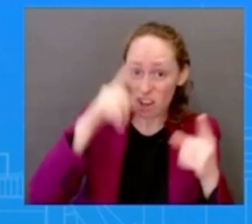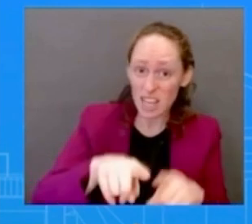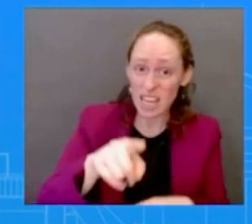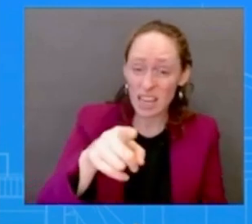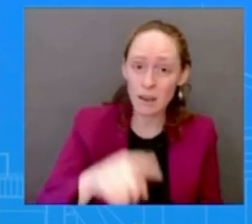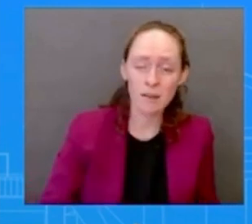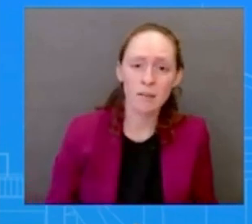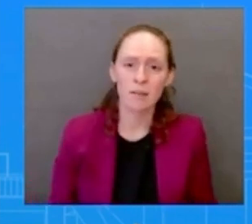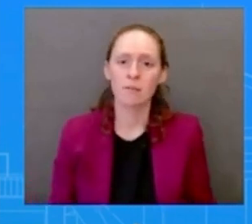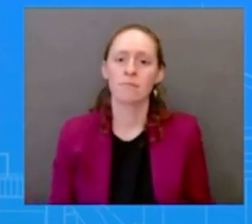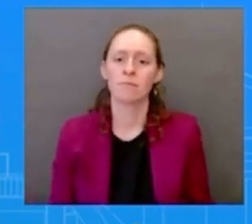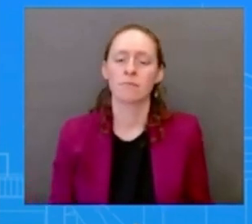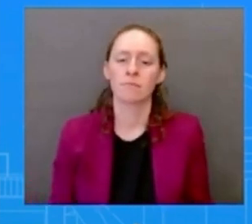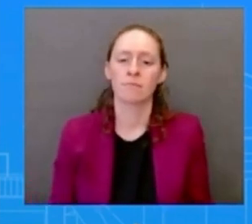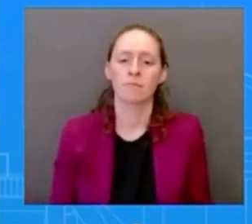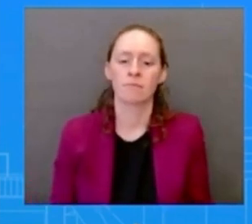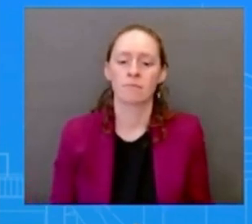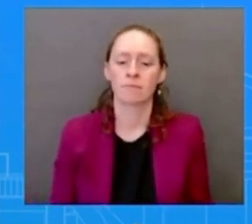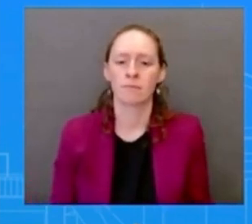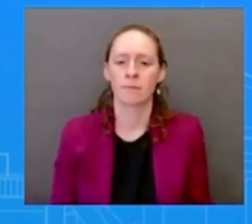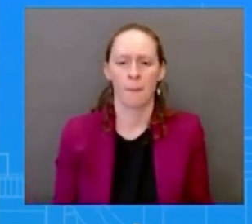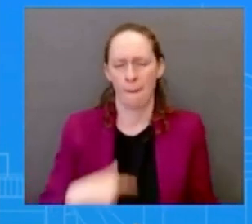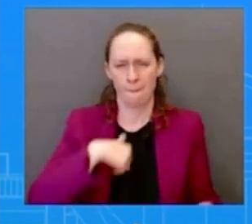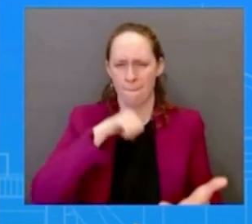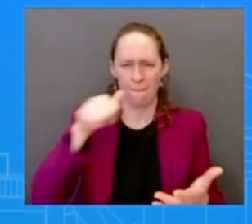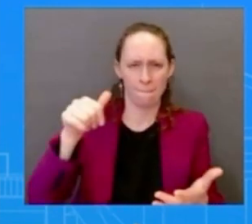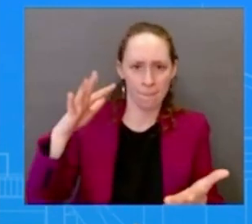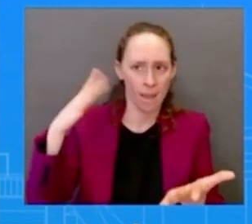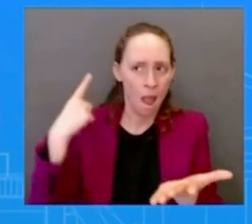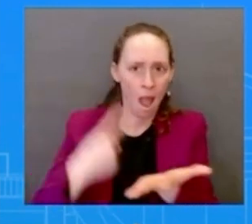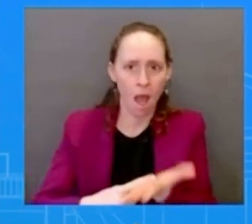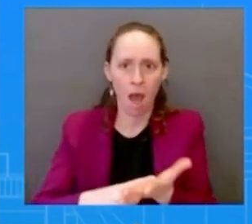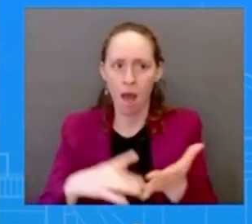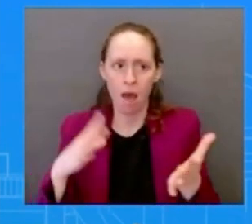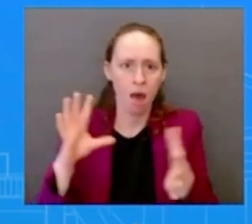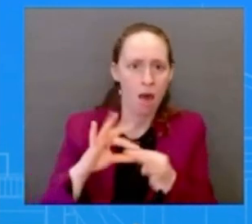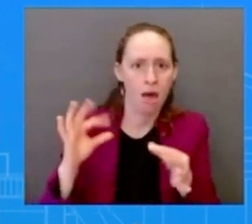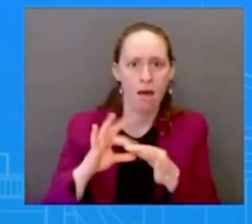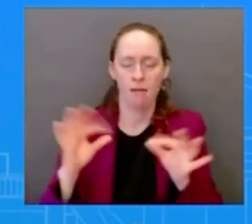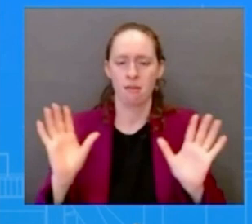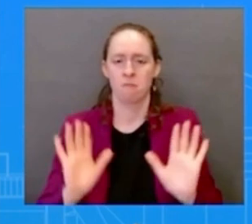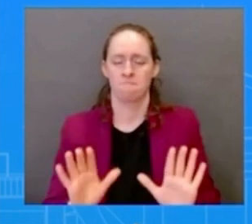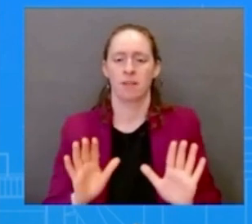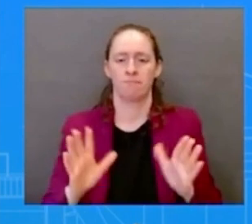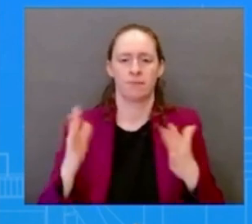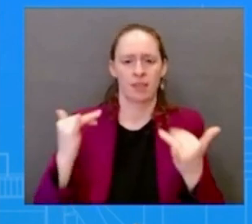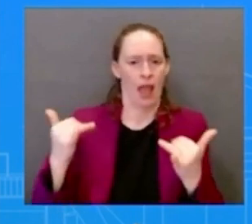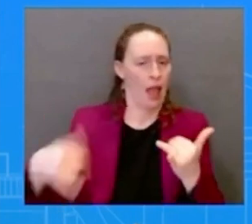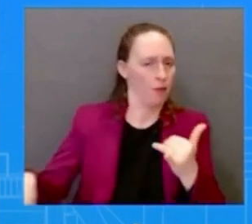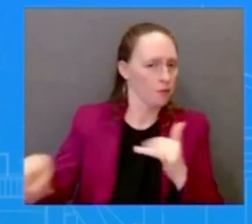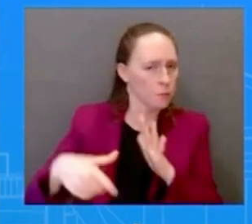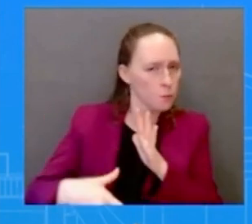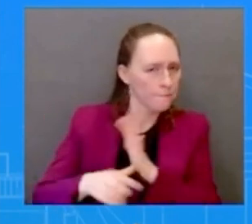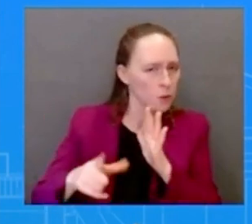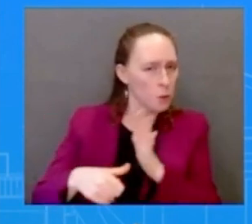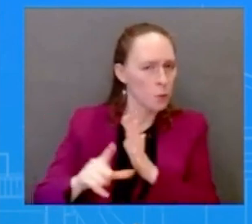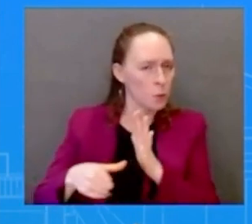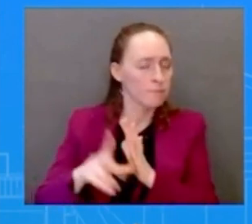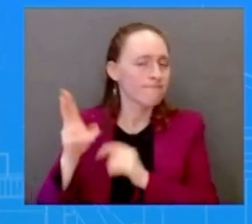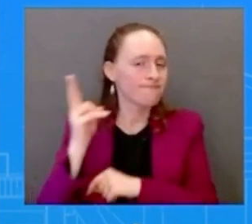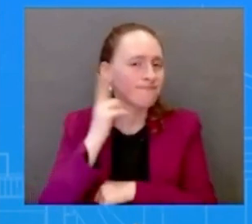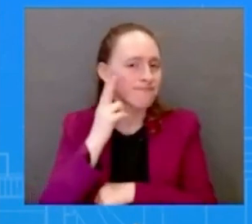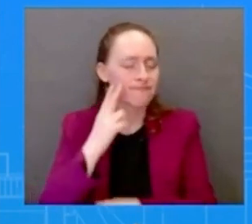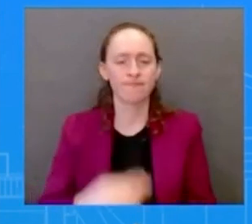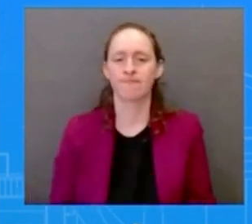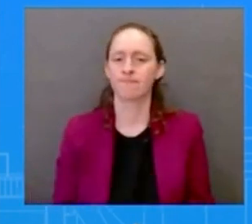made on tiktok at this time again syphius is looking at is doing a review we're going to let them do their review we've been clear about our concerns